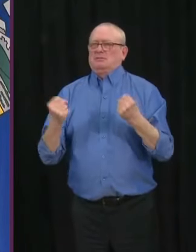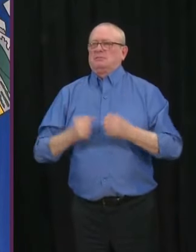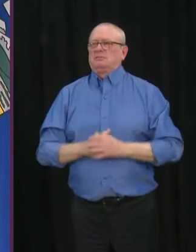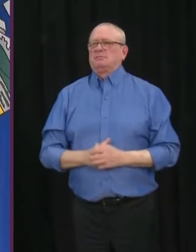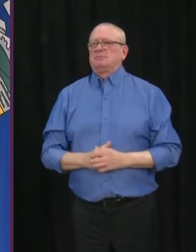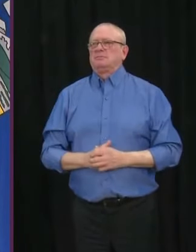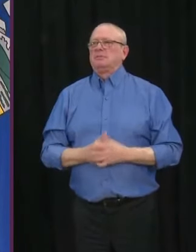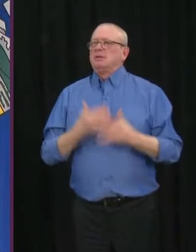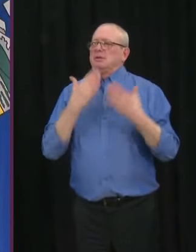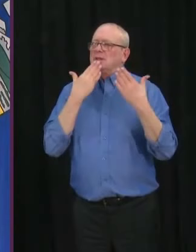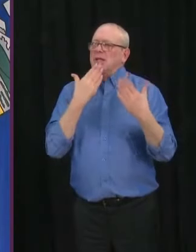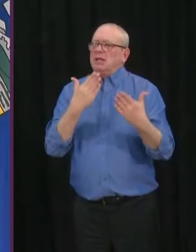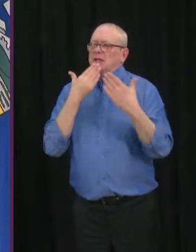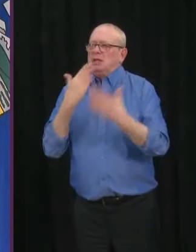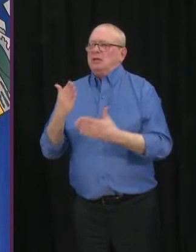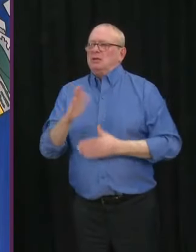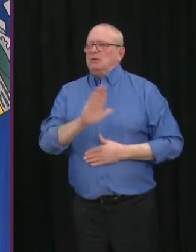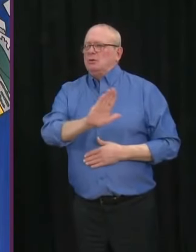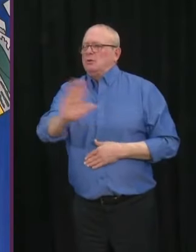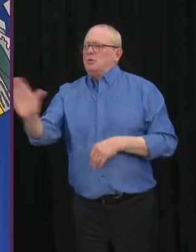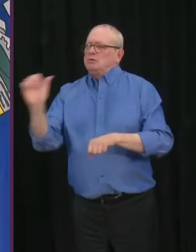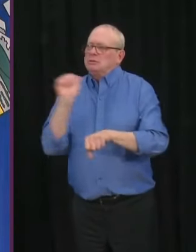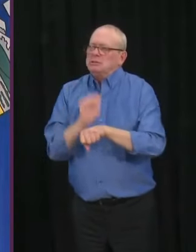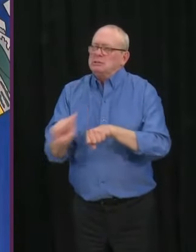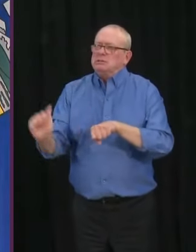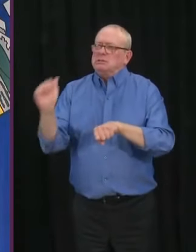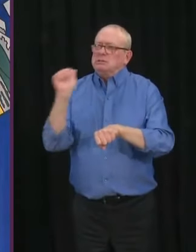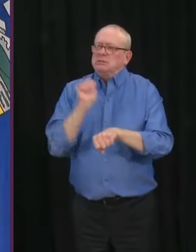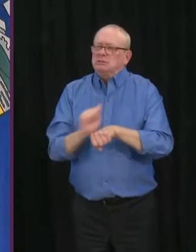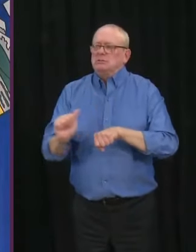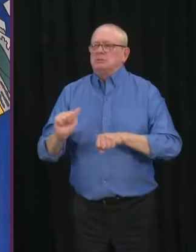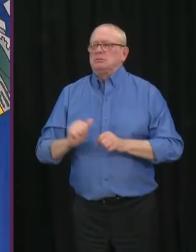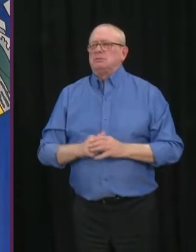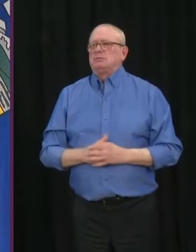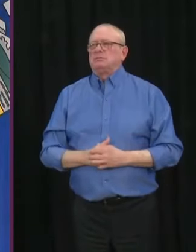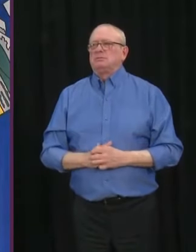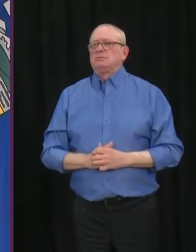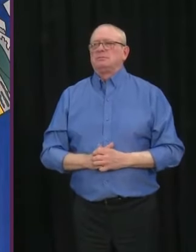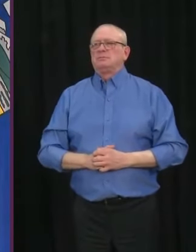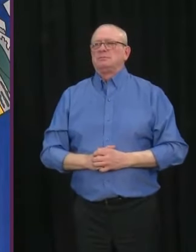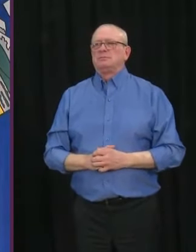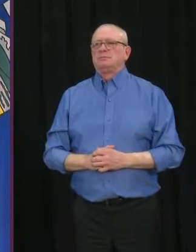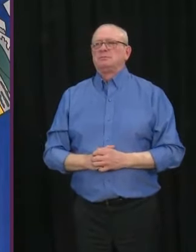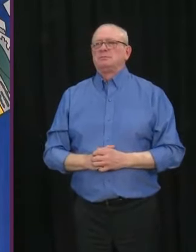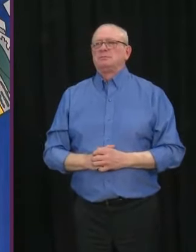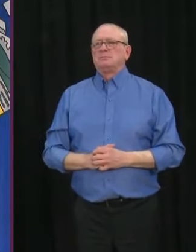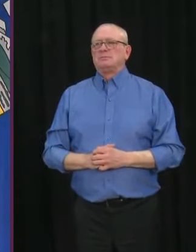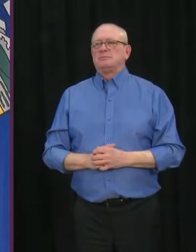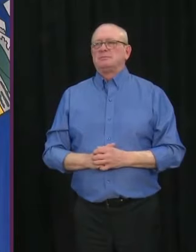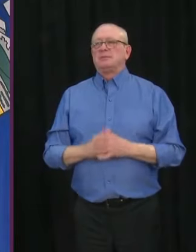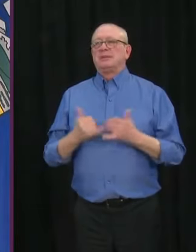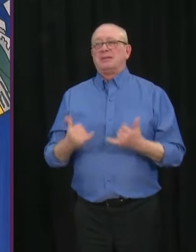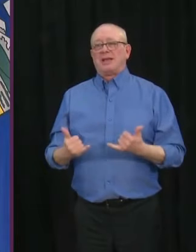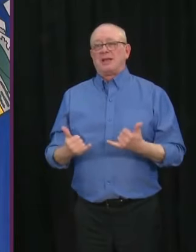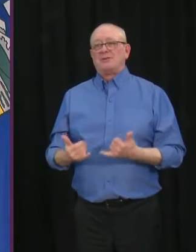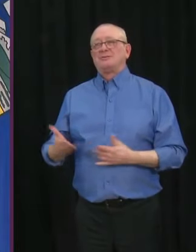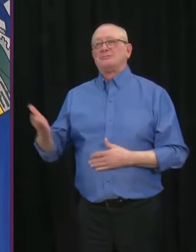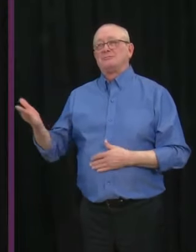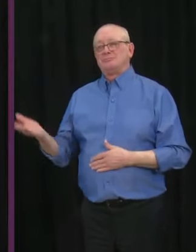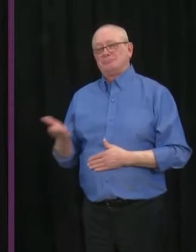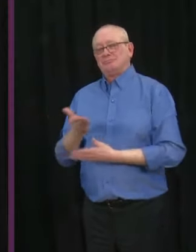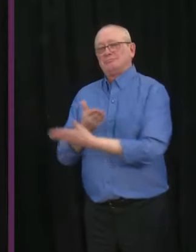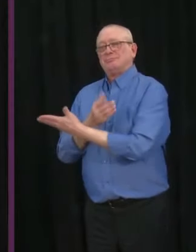can keep Alberta moving forward throughout this pandemic. And with that, I'd like to welcome Dr. Hinshaw for her remarks.